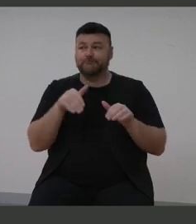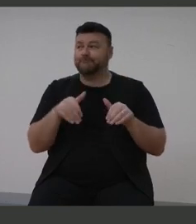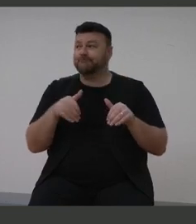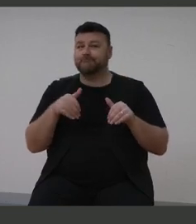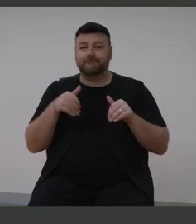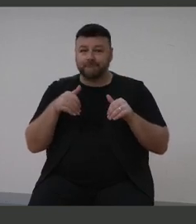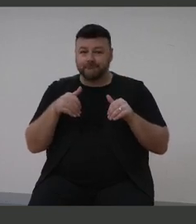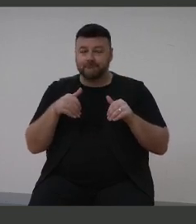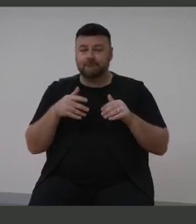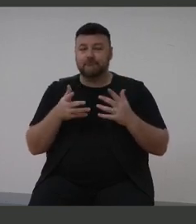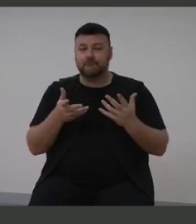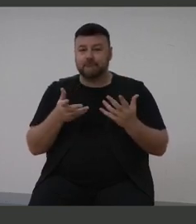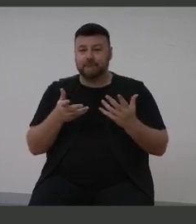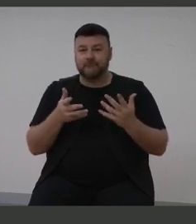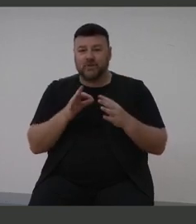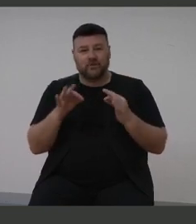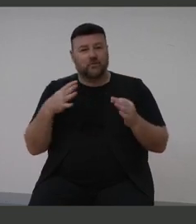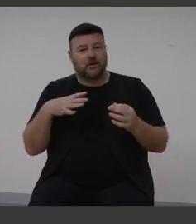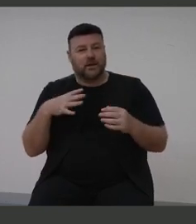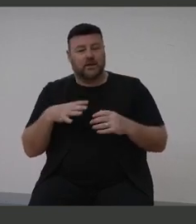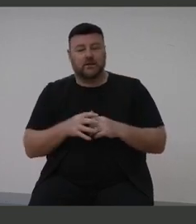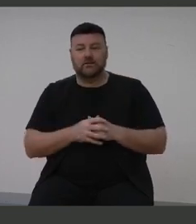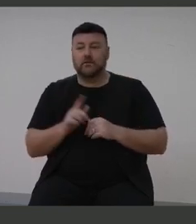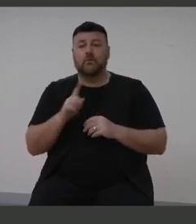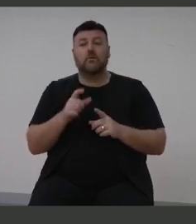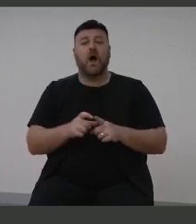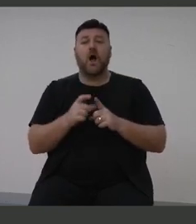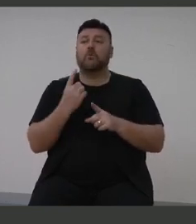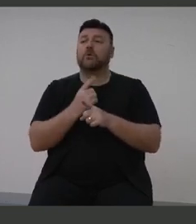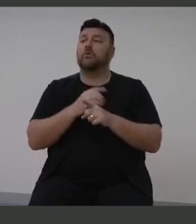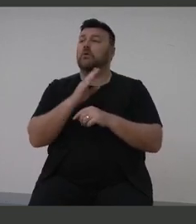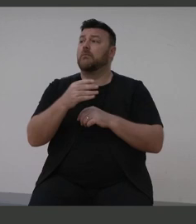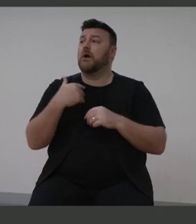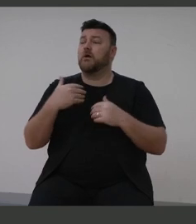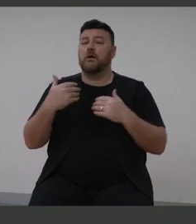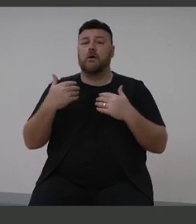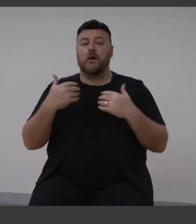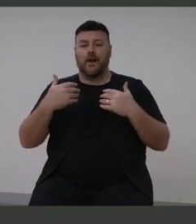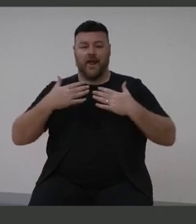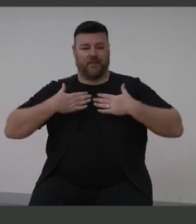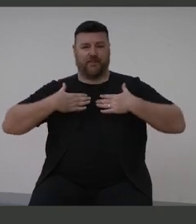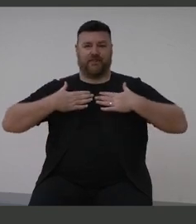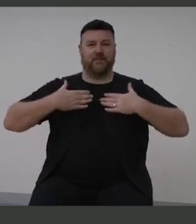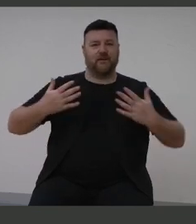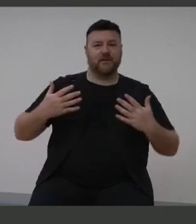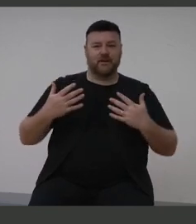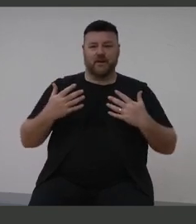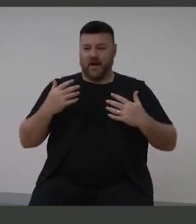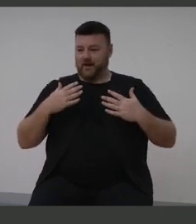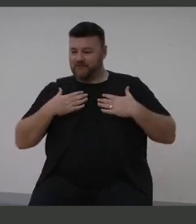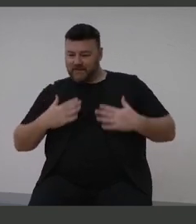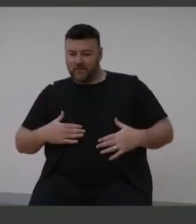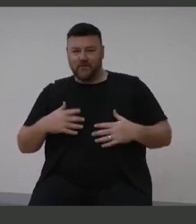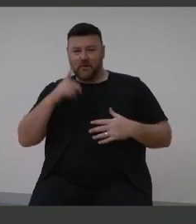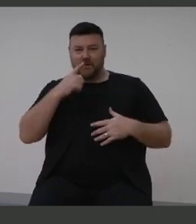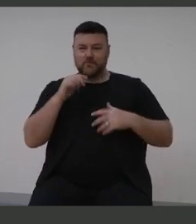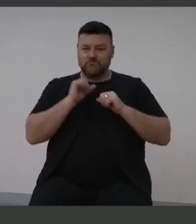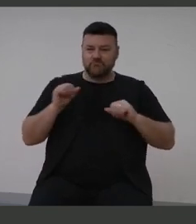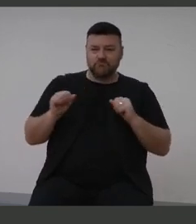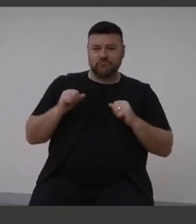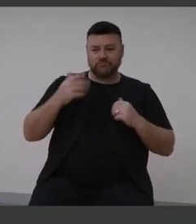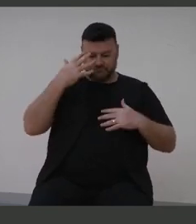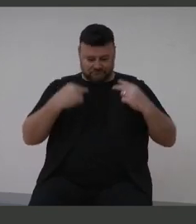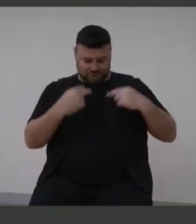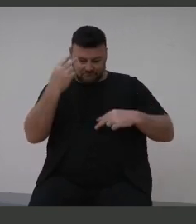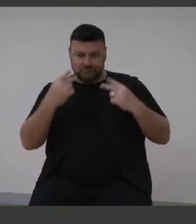So the hardest thing is that, you know, when we talk about health, we talk about physical health. Everyone is trying to work on their physical appearance